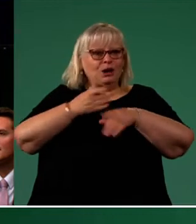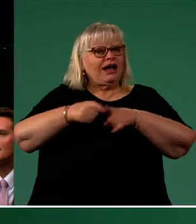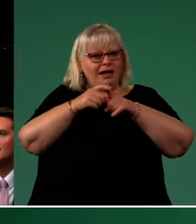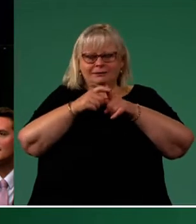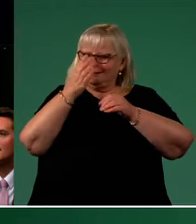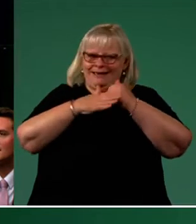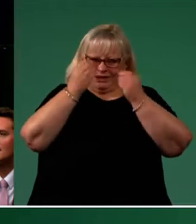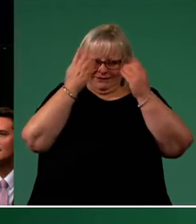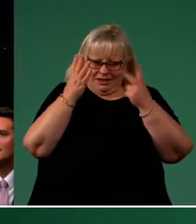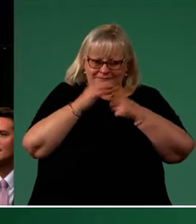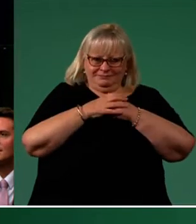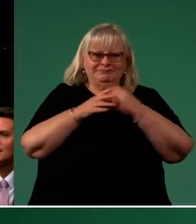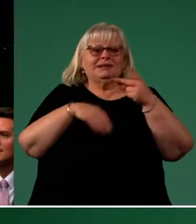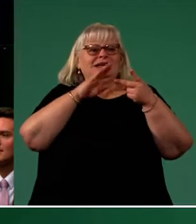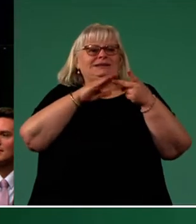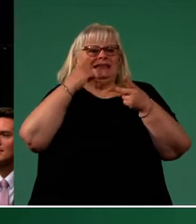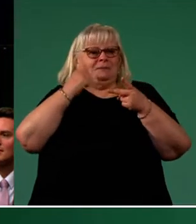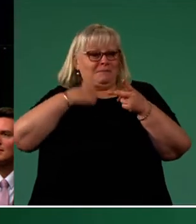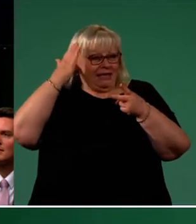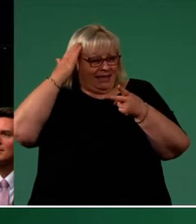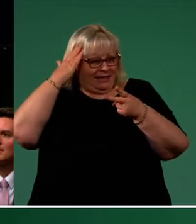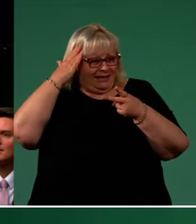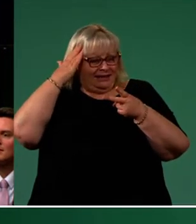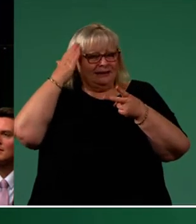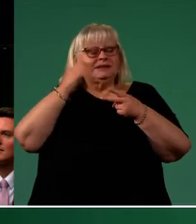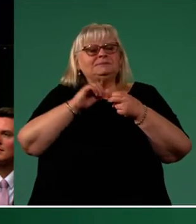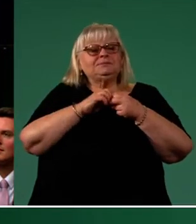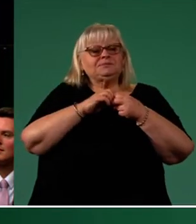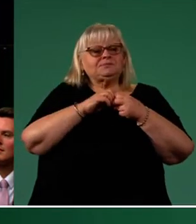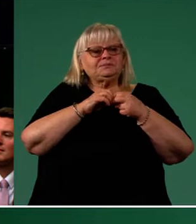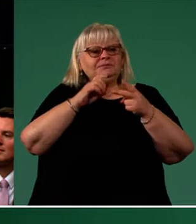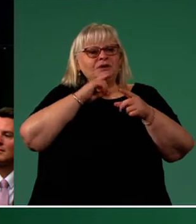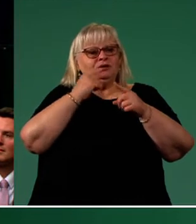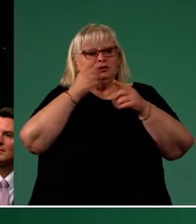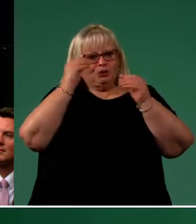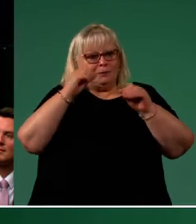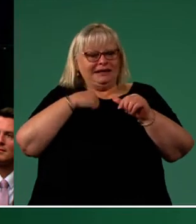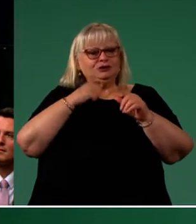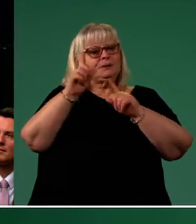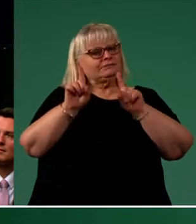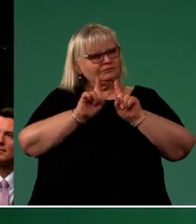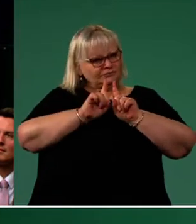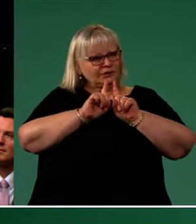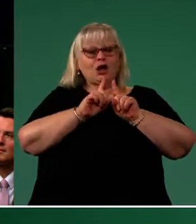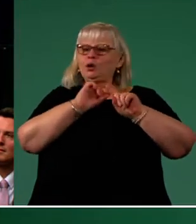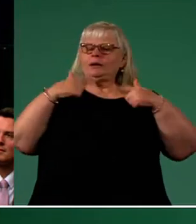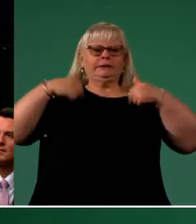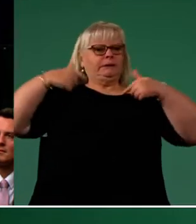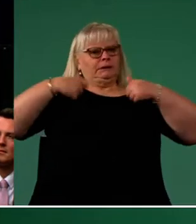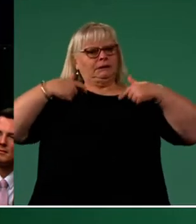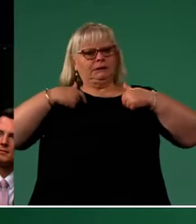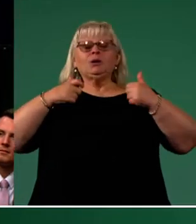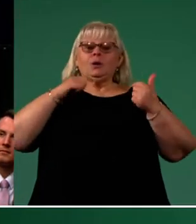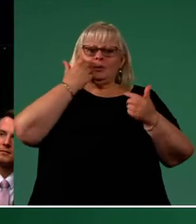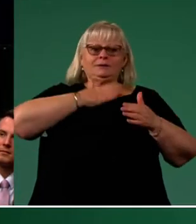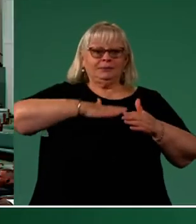never get up. Then you'll see in me my mother Reine-Marie Roseline who taught me to be unassuming, patient and to always